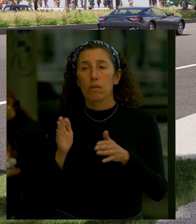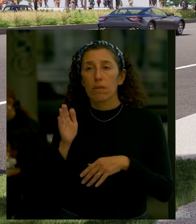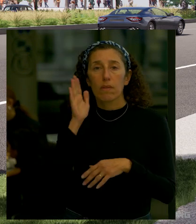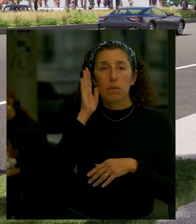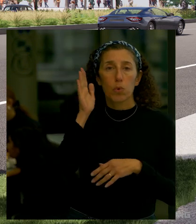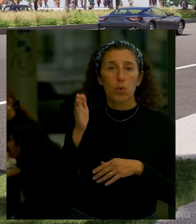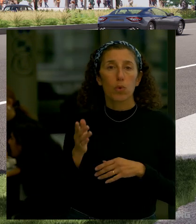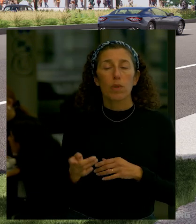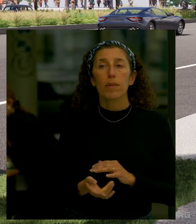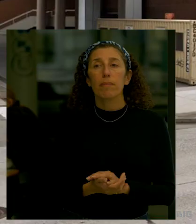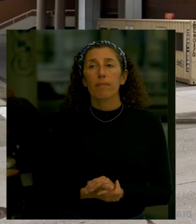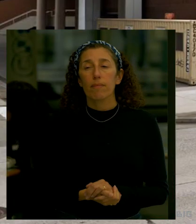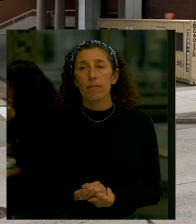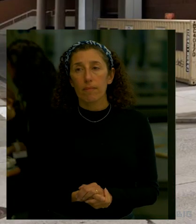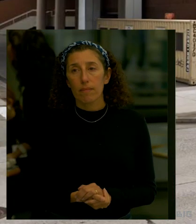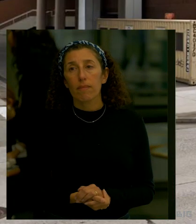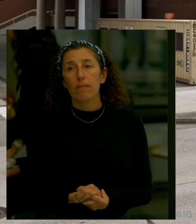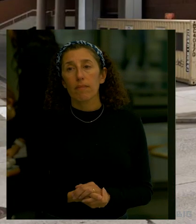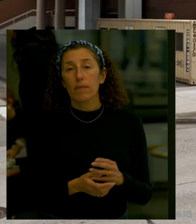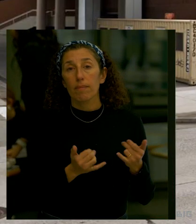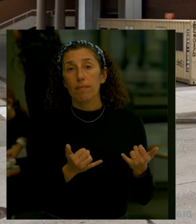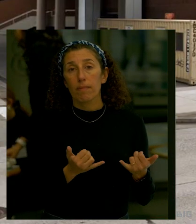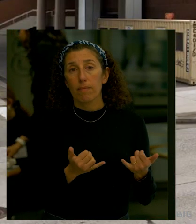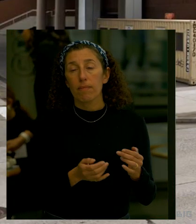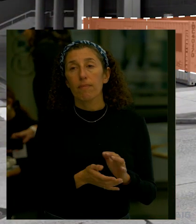and the representation and then the existing